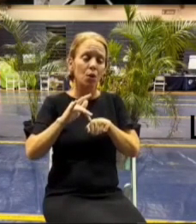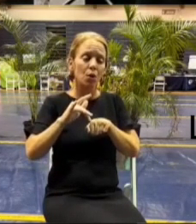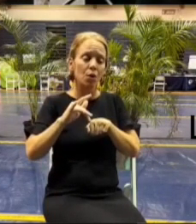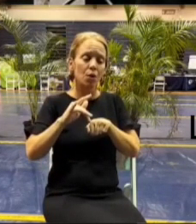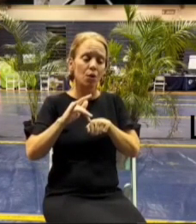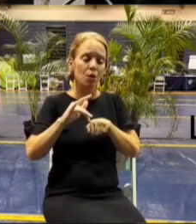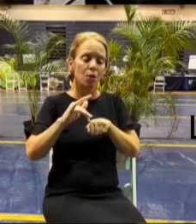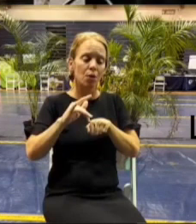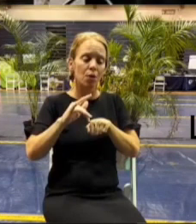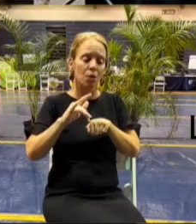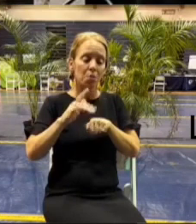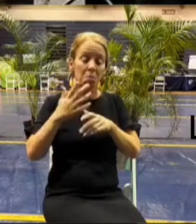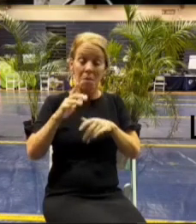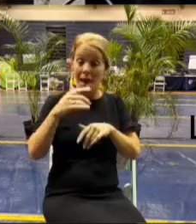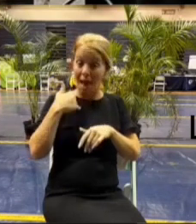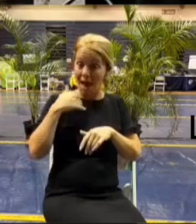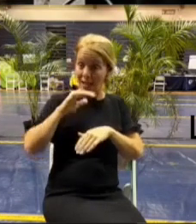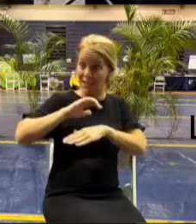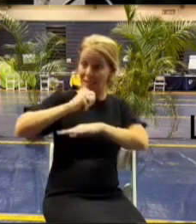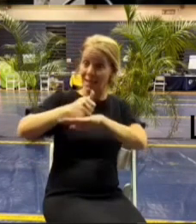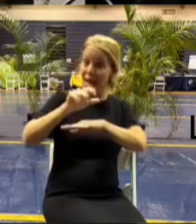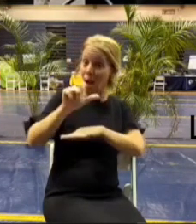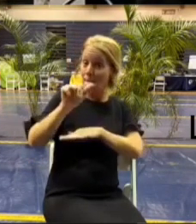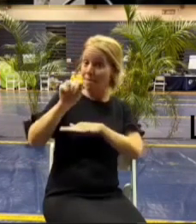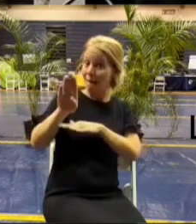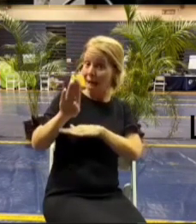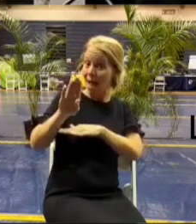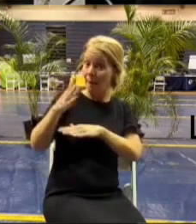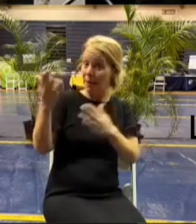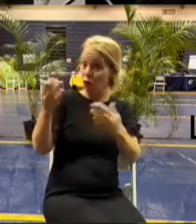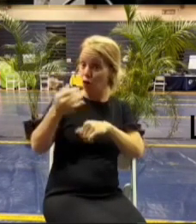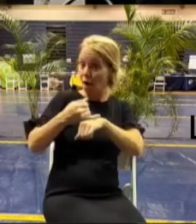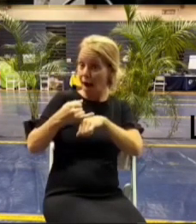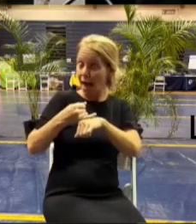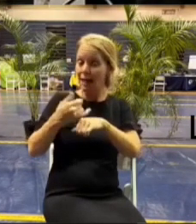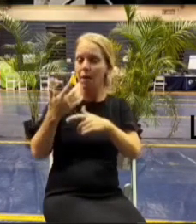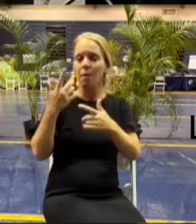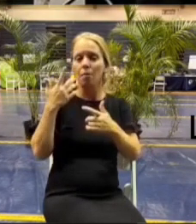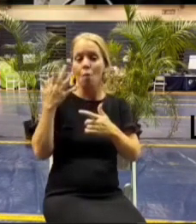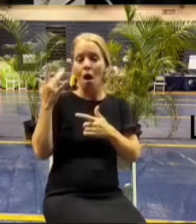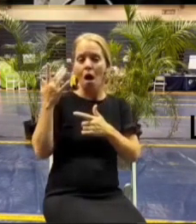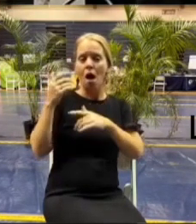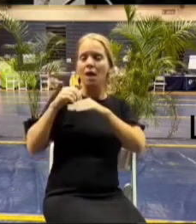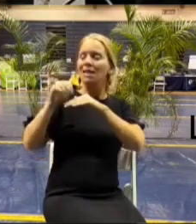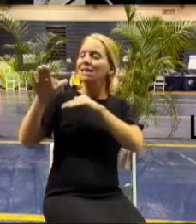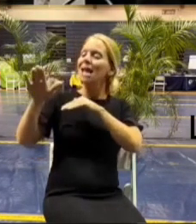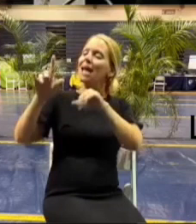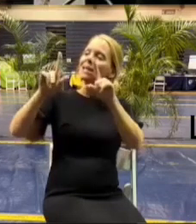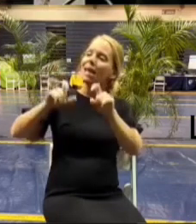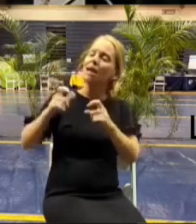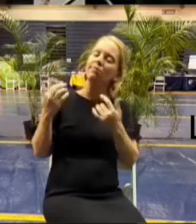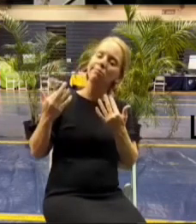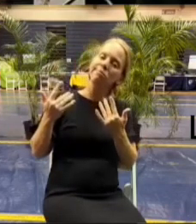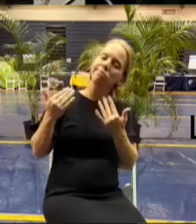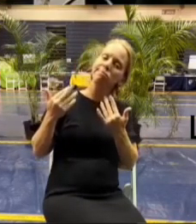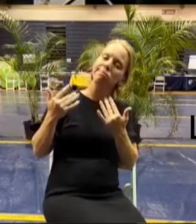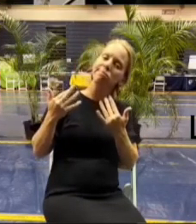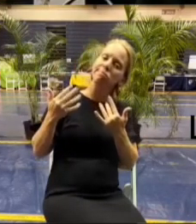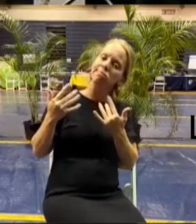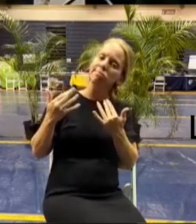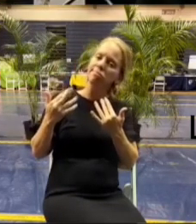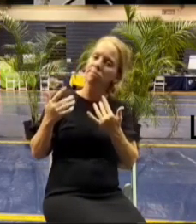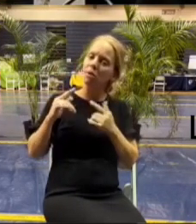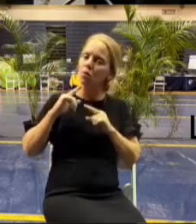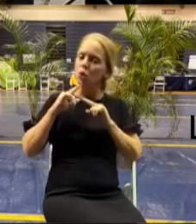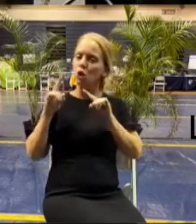on island so that we don't have that lag time between when the test gets sent off and when the results come in